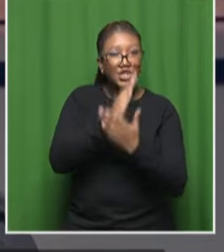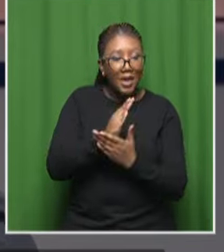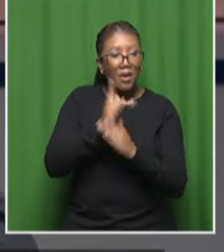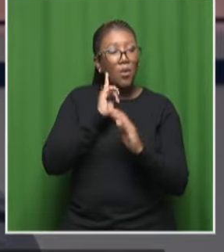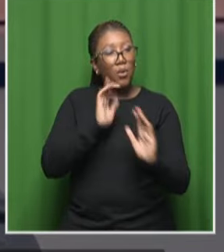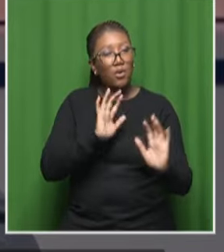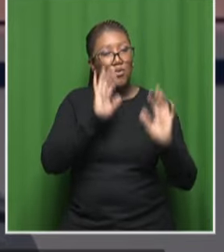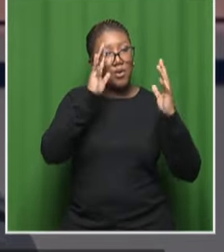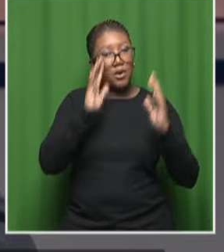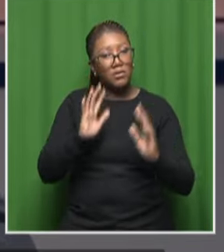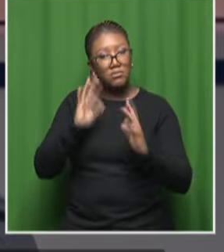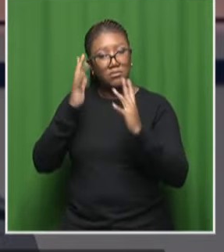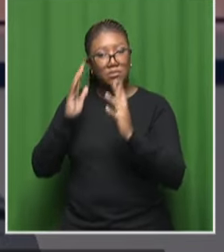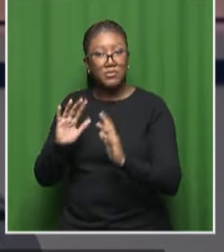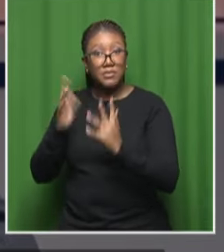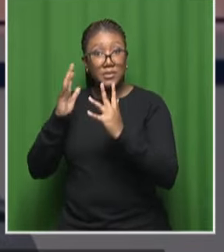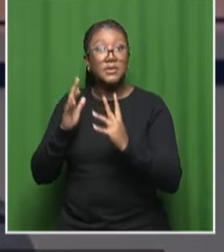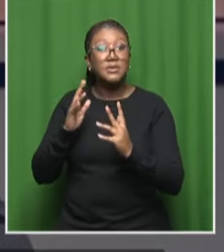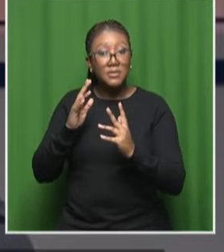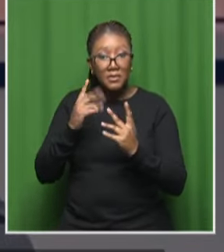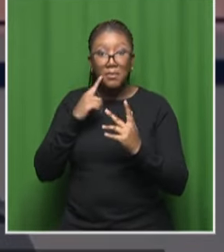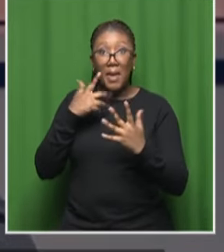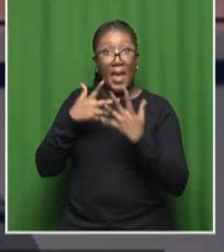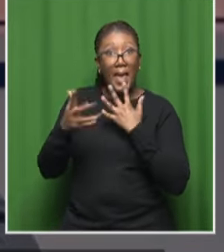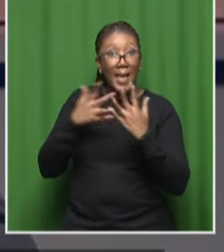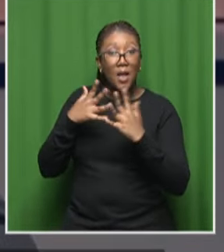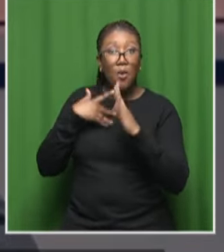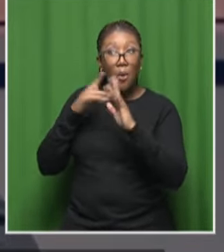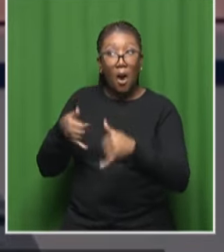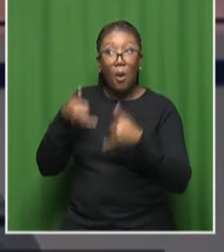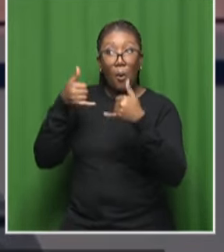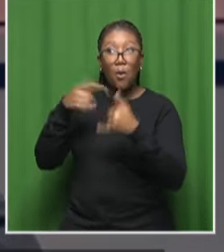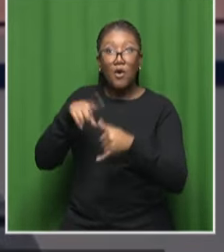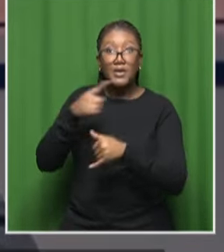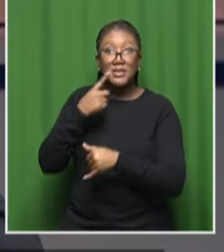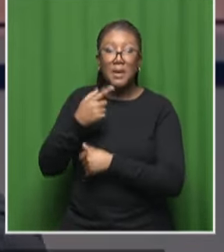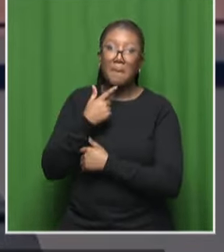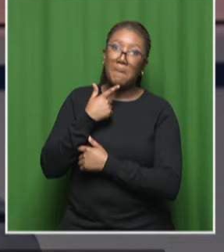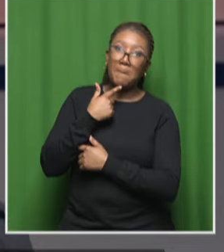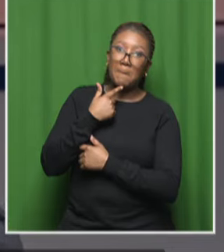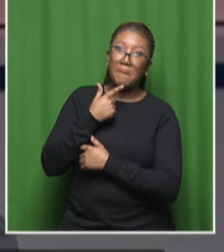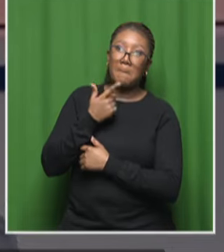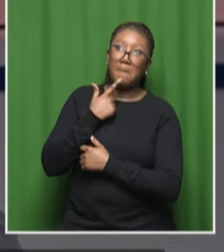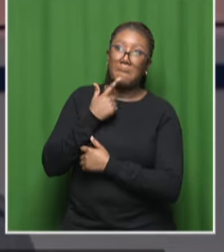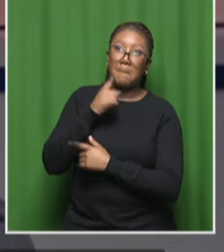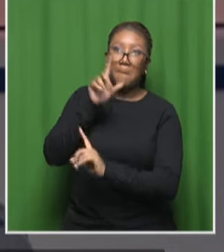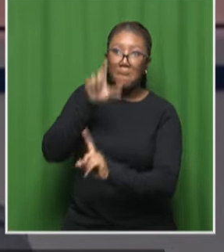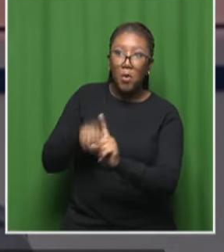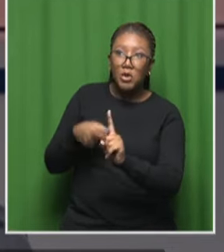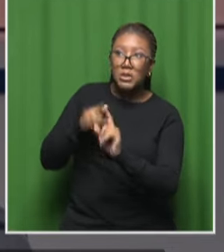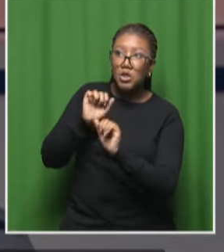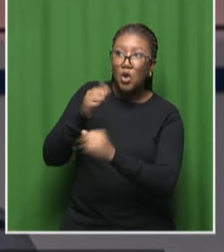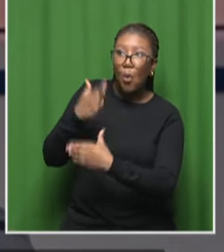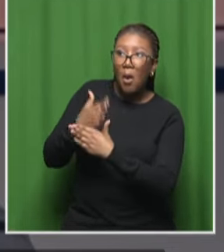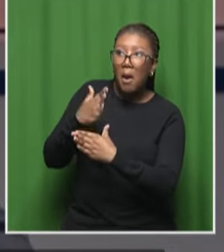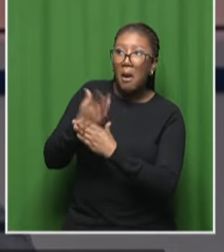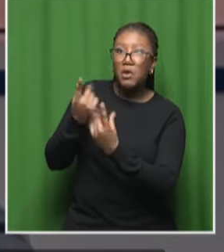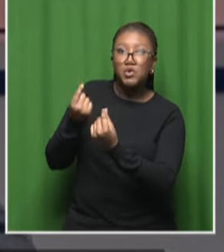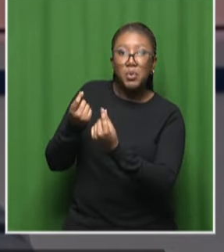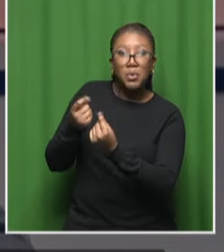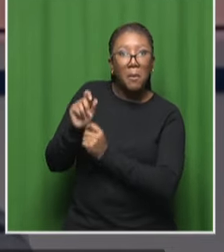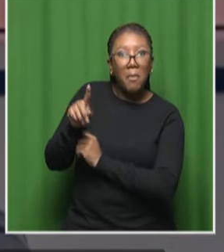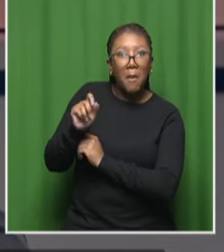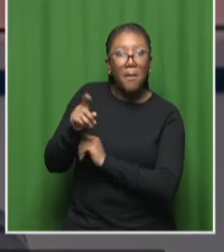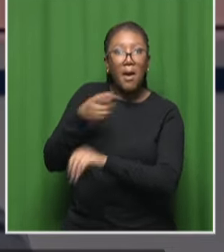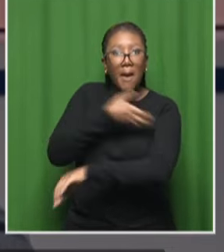are people in that auditorium wherever we are doing the awards that are saying oh i didn't know that there's someone who's doing this kind of uh you know an